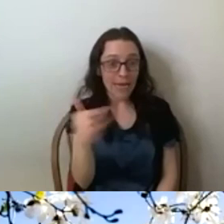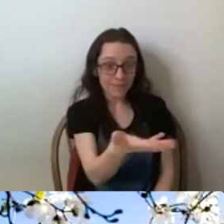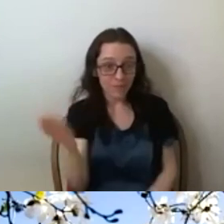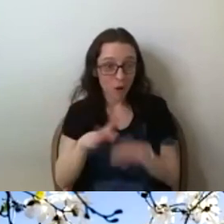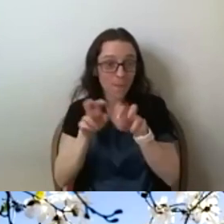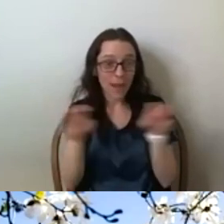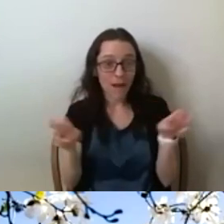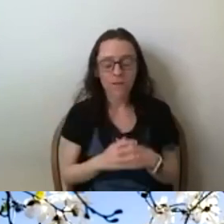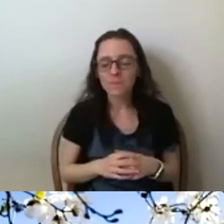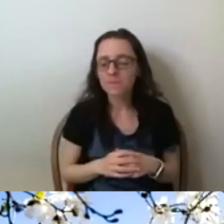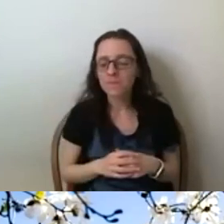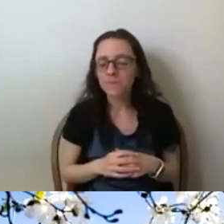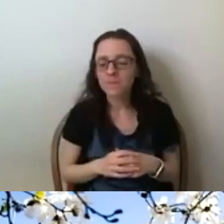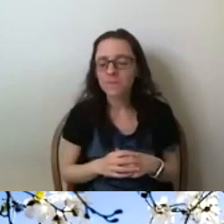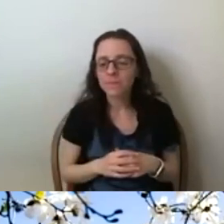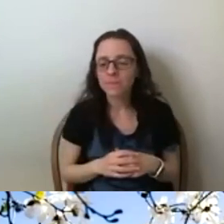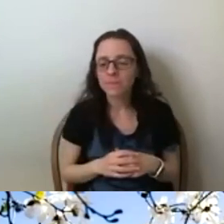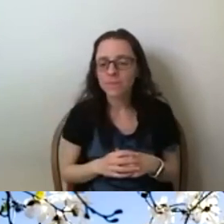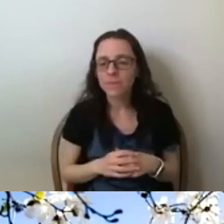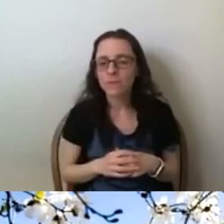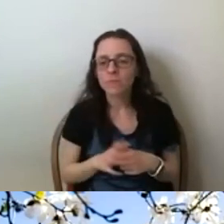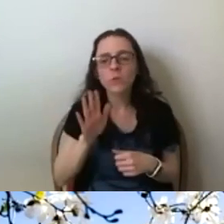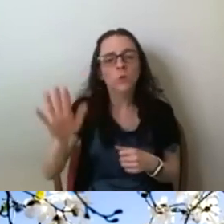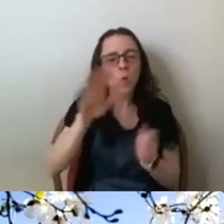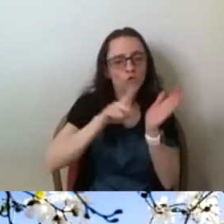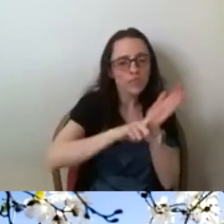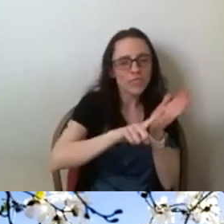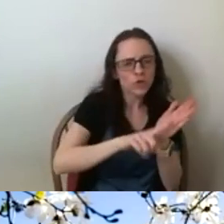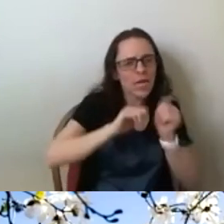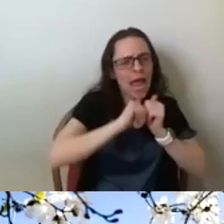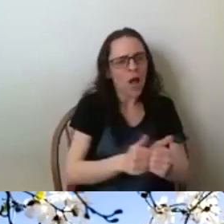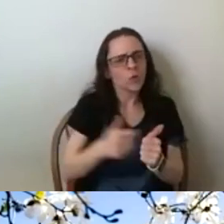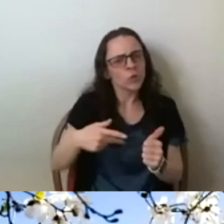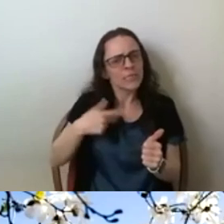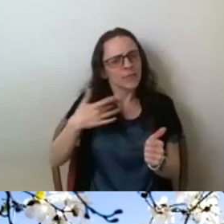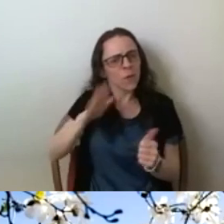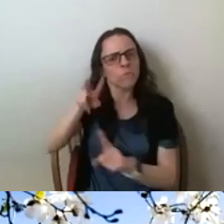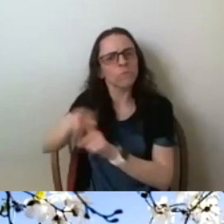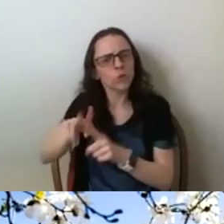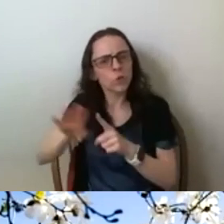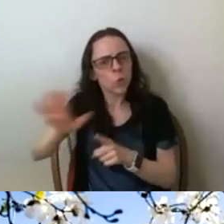How do you see your research translating into your professional career after Northeastern?